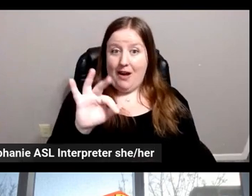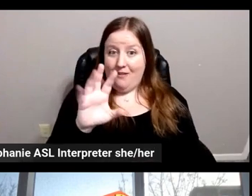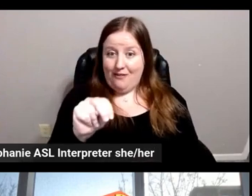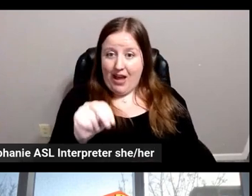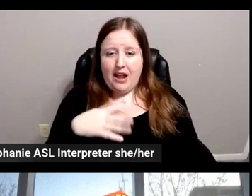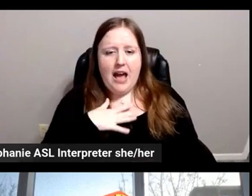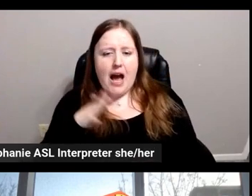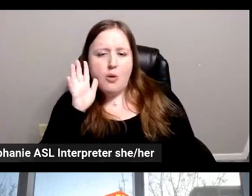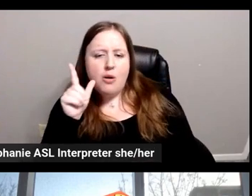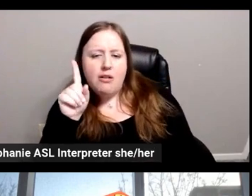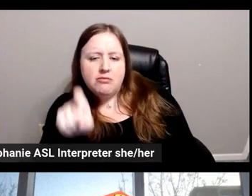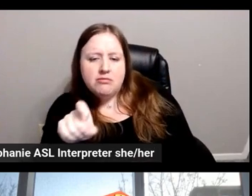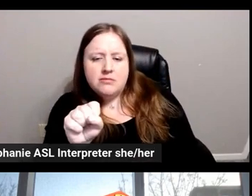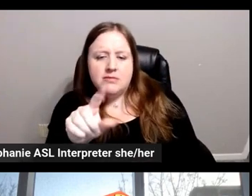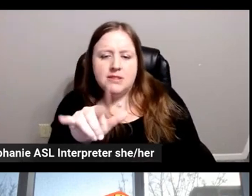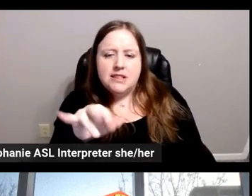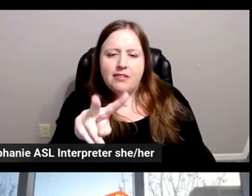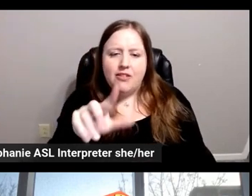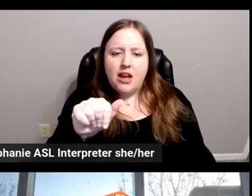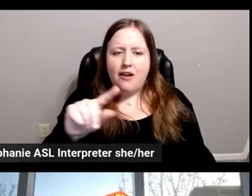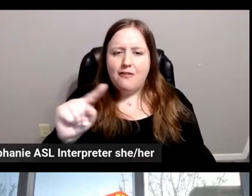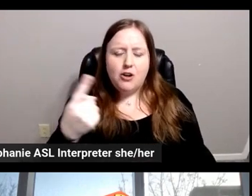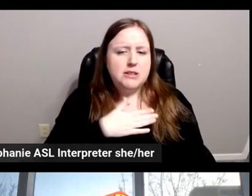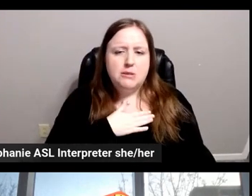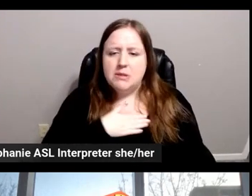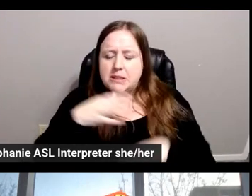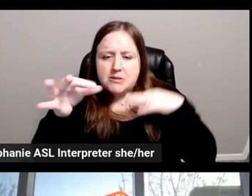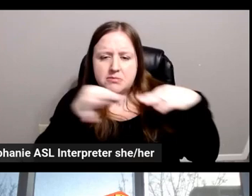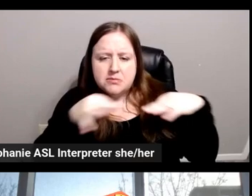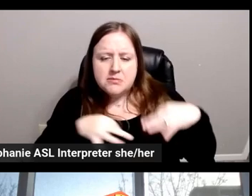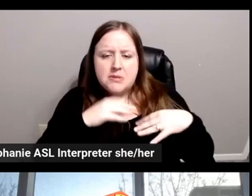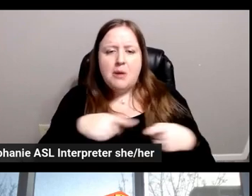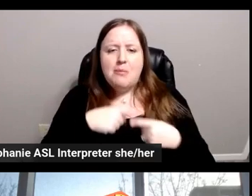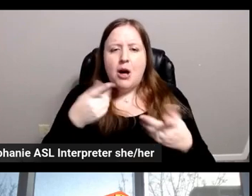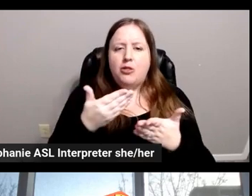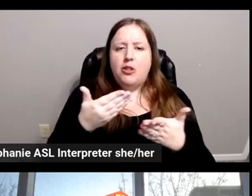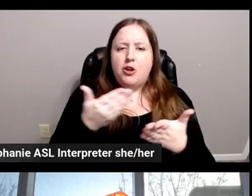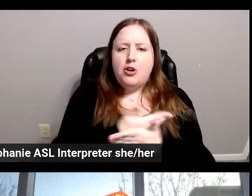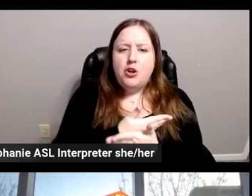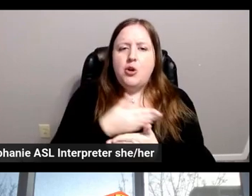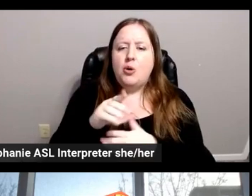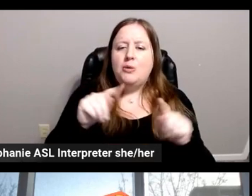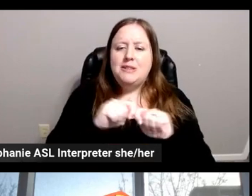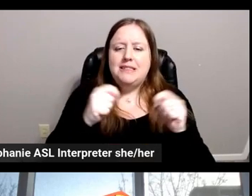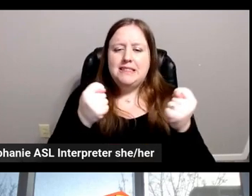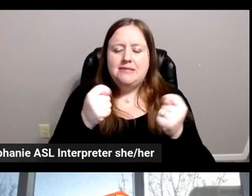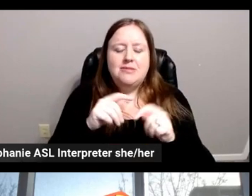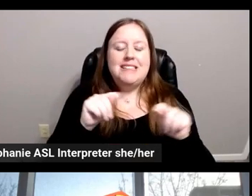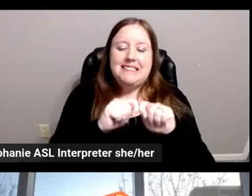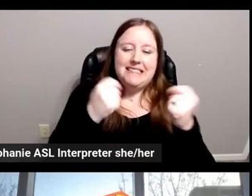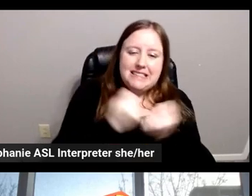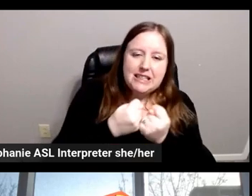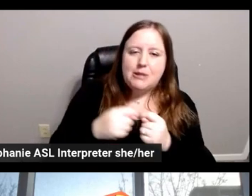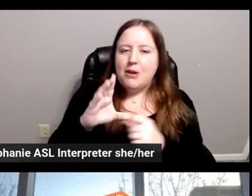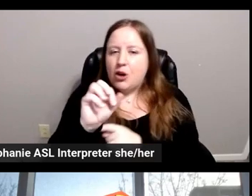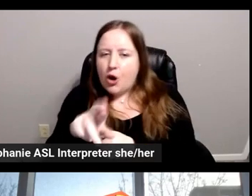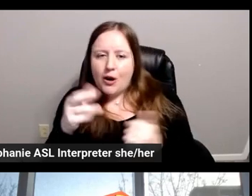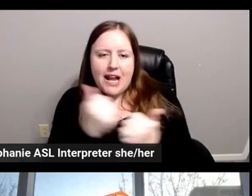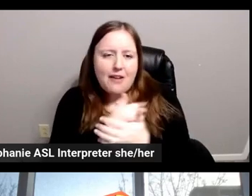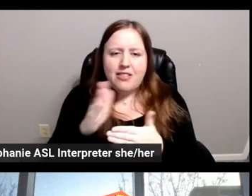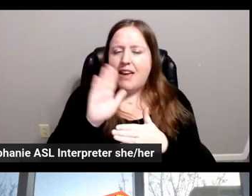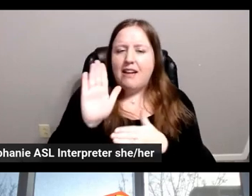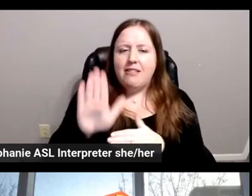first. Please, tell us about the reveal of the new SF23 cart in Maranello. How's it been? What's the reaction been like?